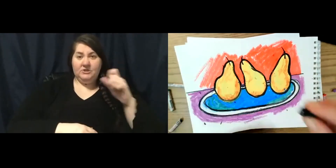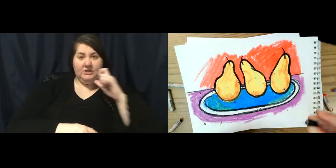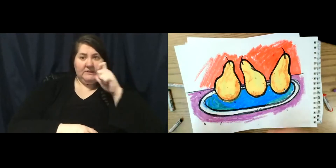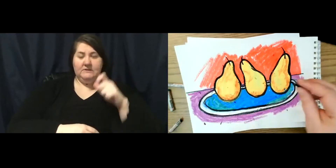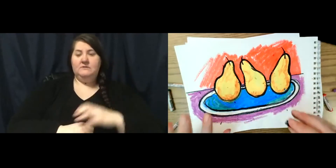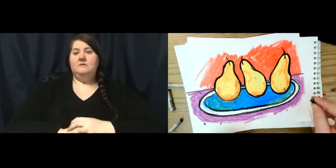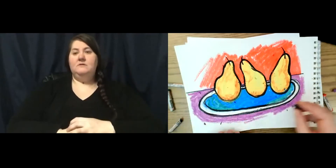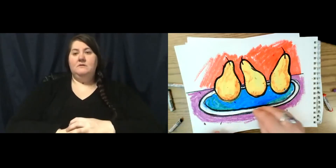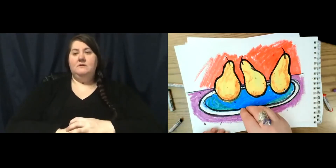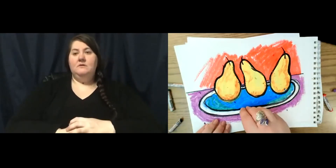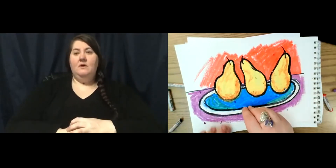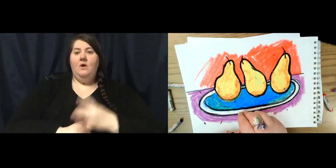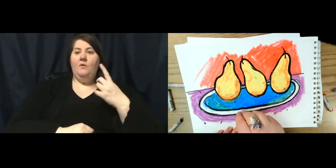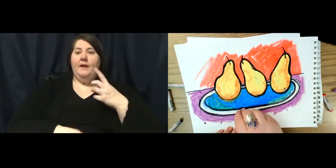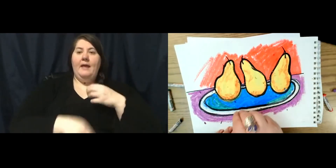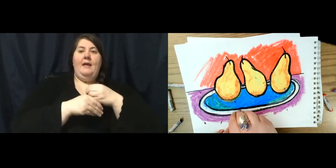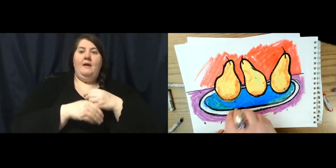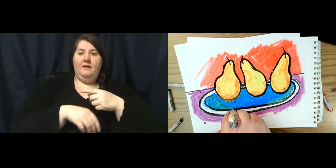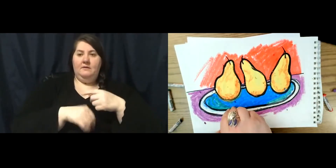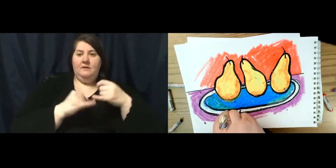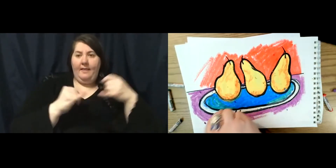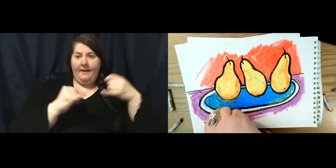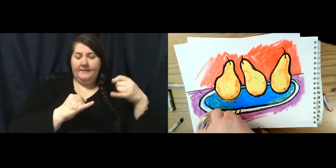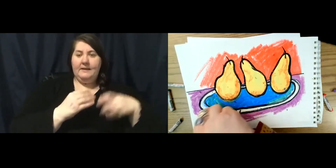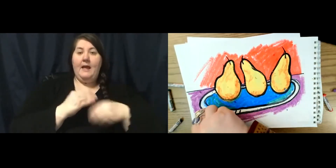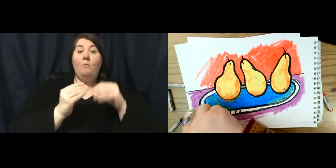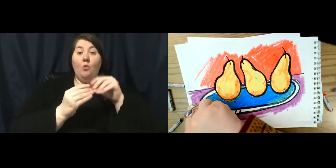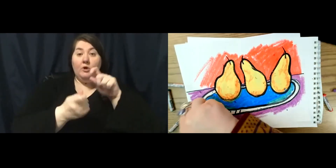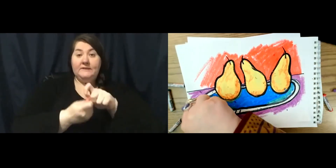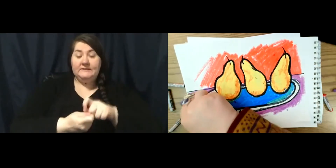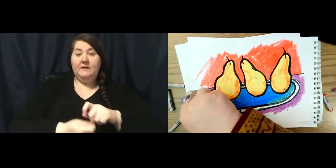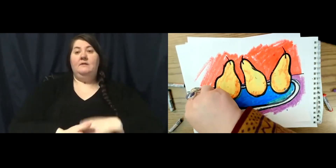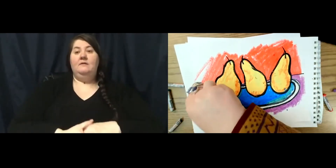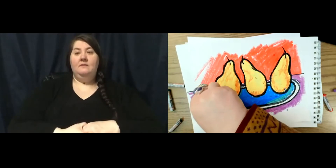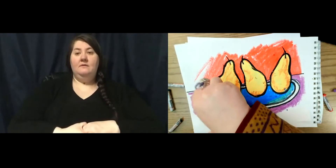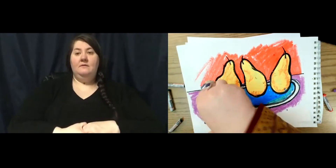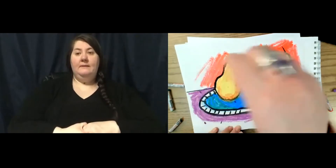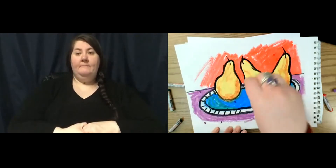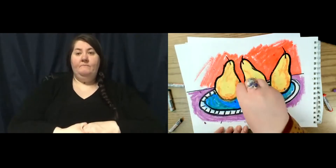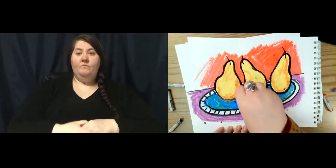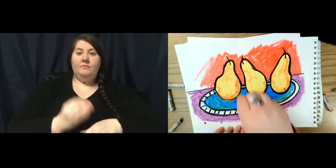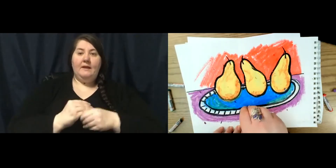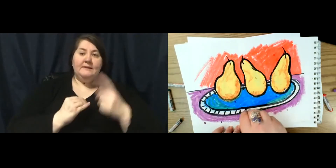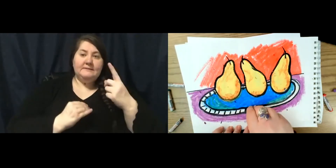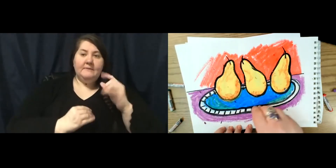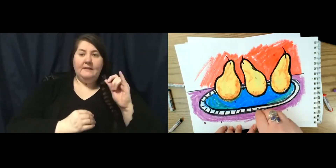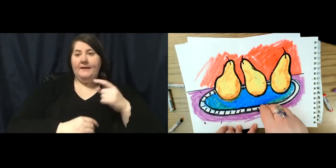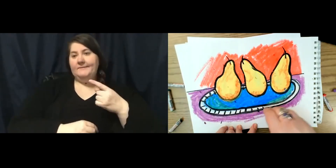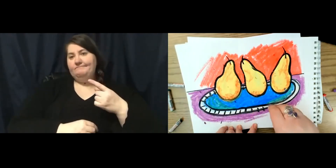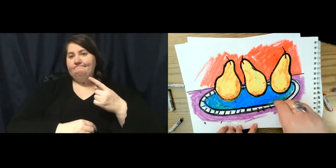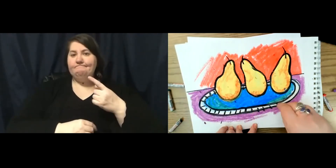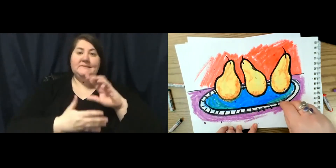We can always add lines to add more detail. So if I wanted to add something like a